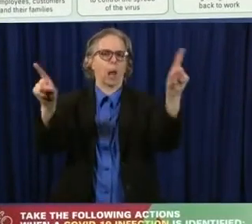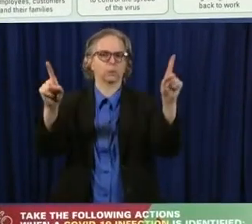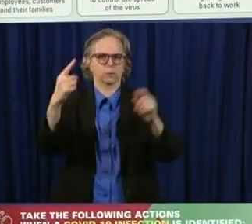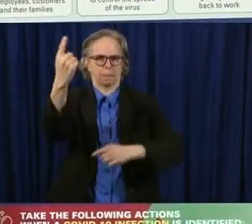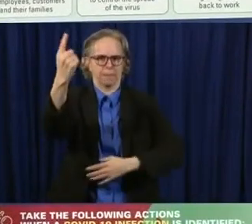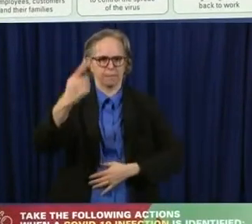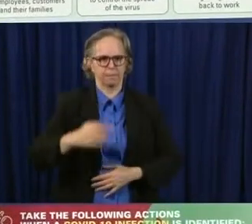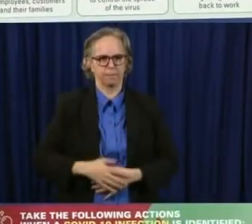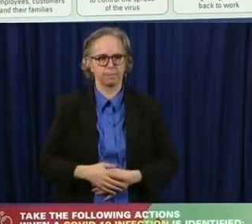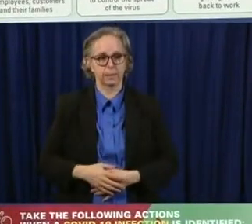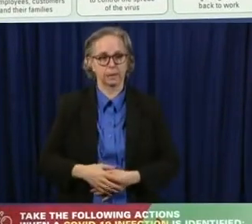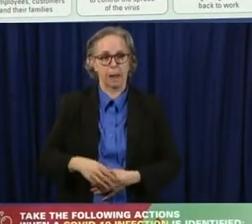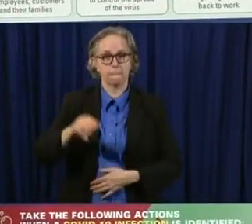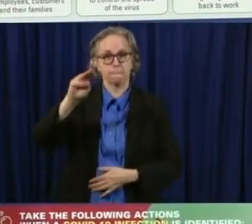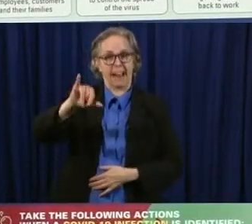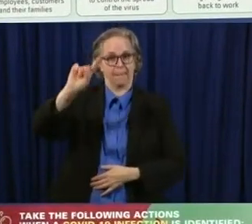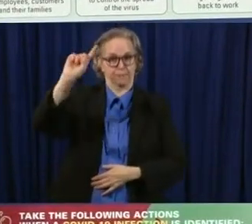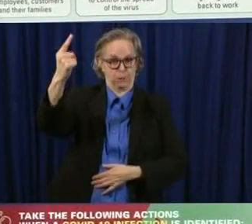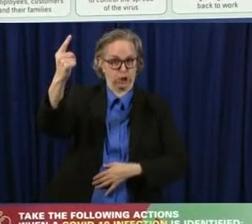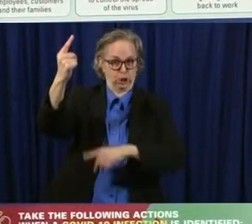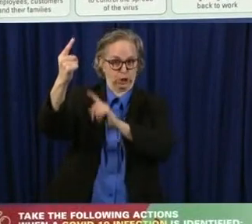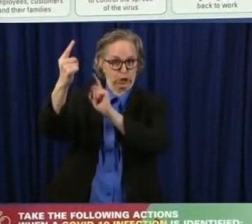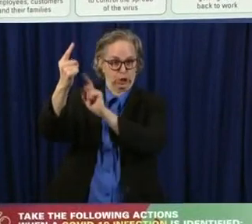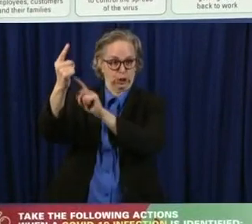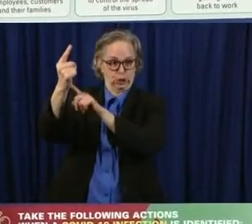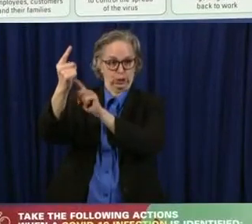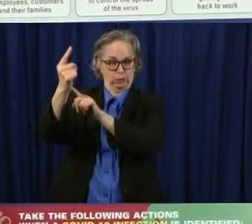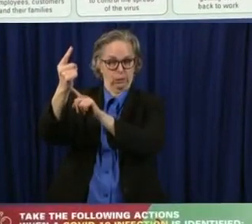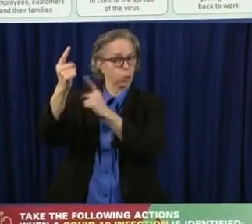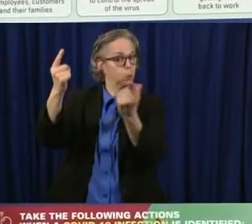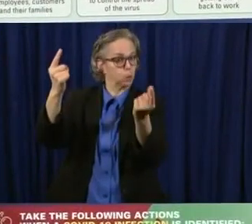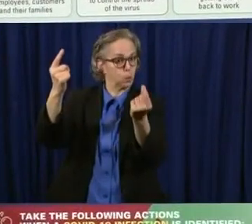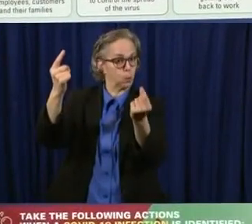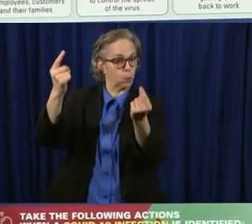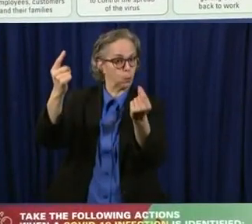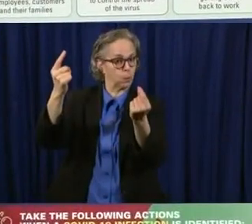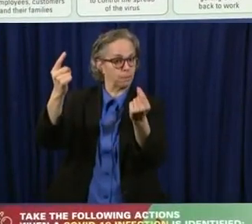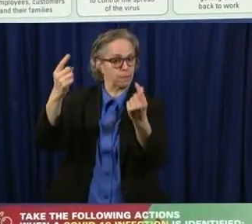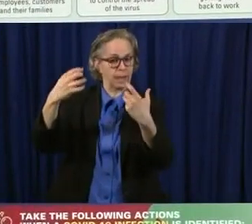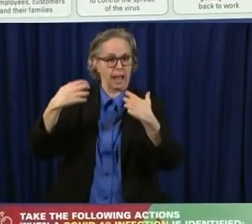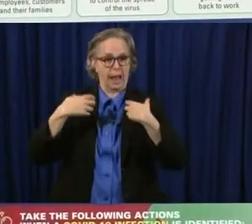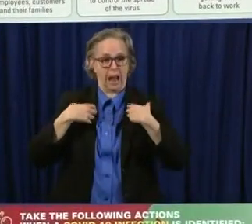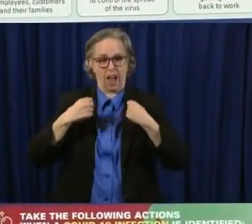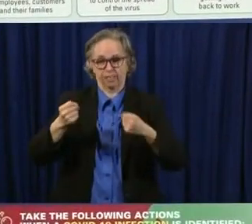We're going to have a healthcare opening. I want to talk a little bit about